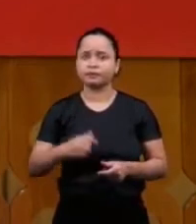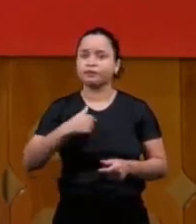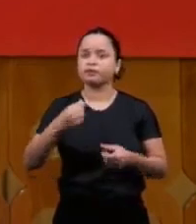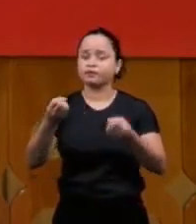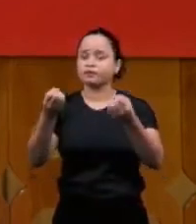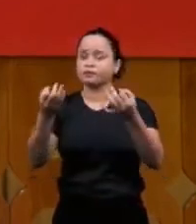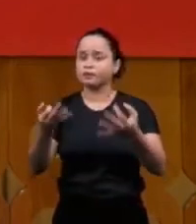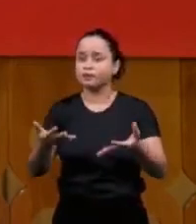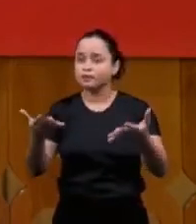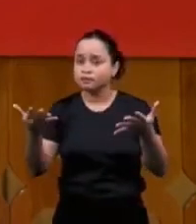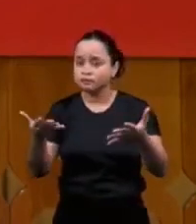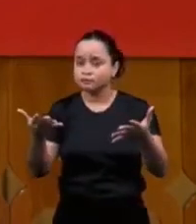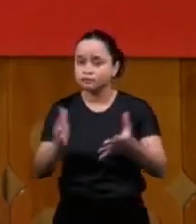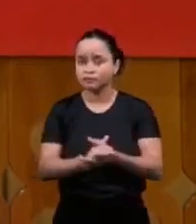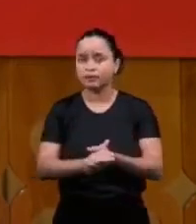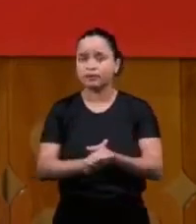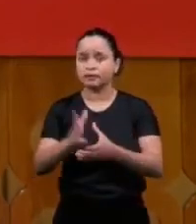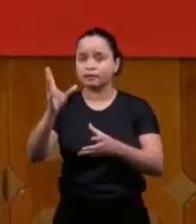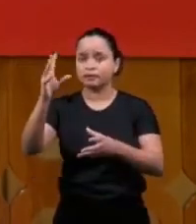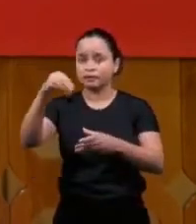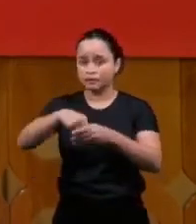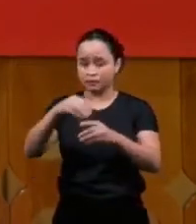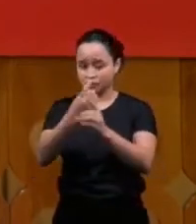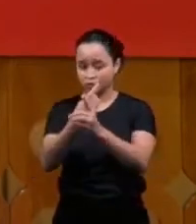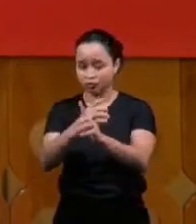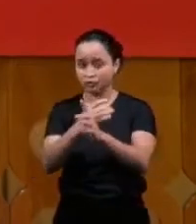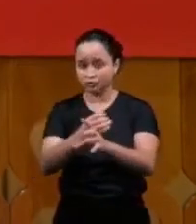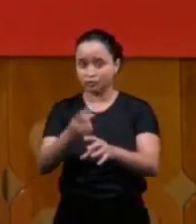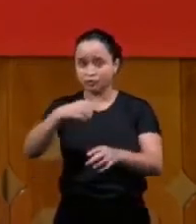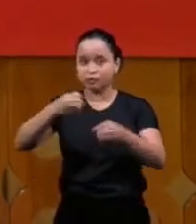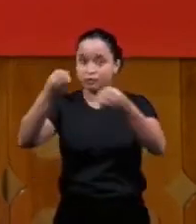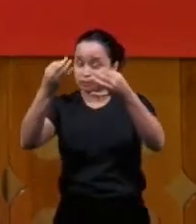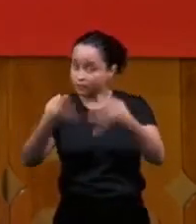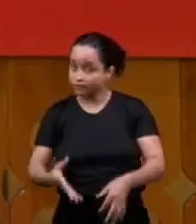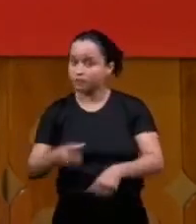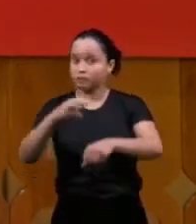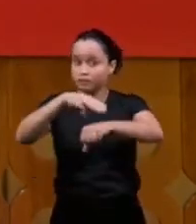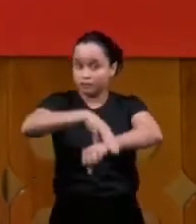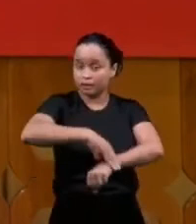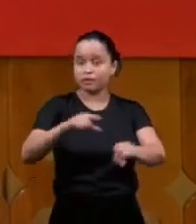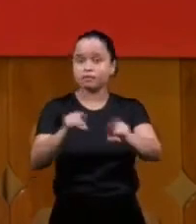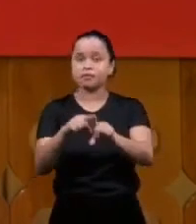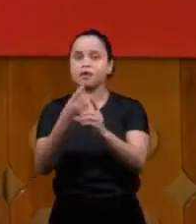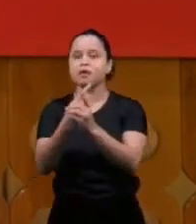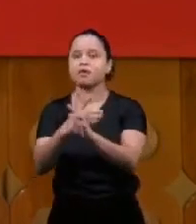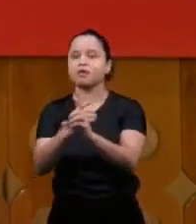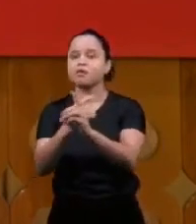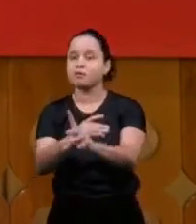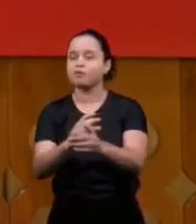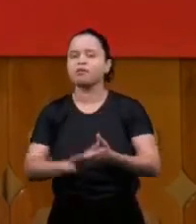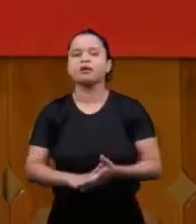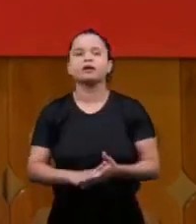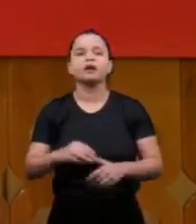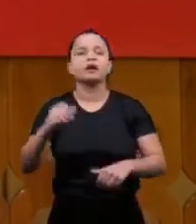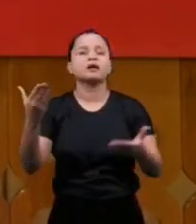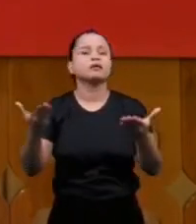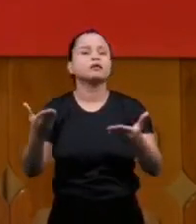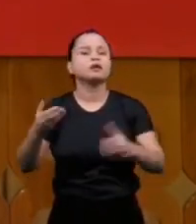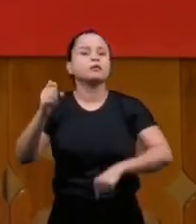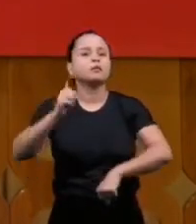say that in the doctrine because we're speaking of the ministry in the doctrine when is it that you reject